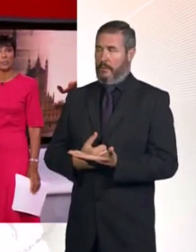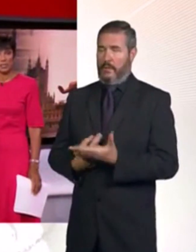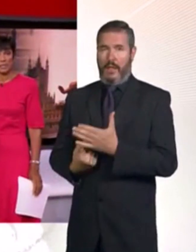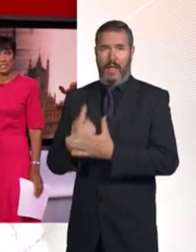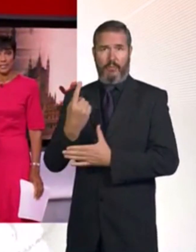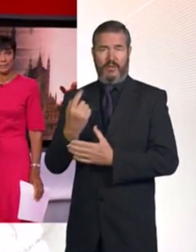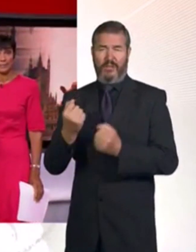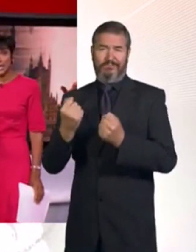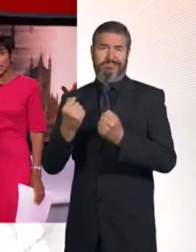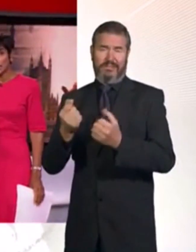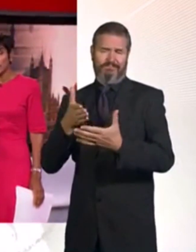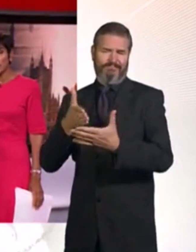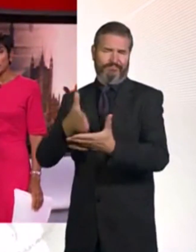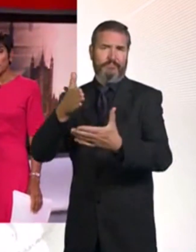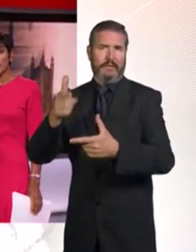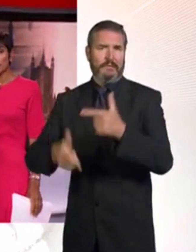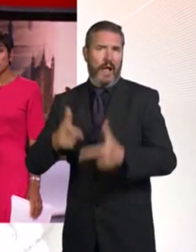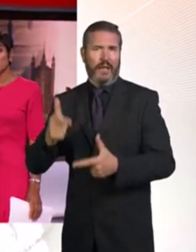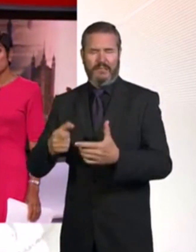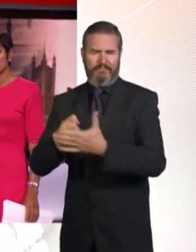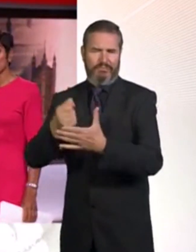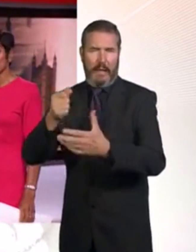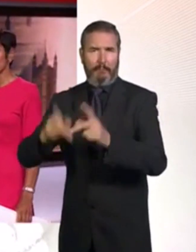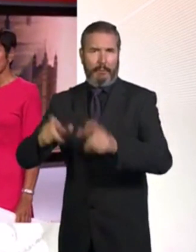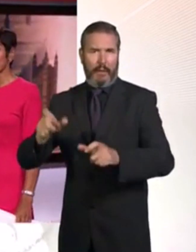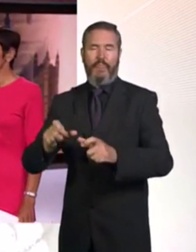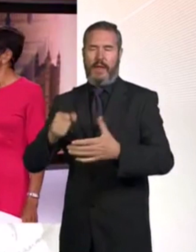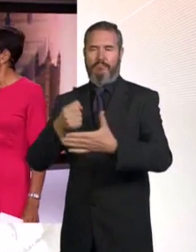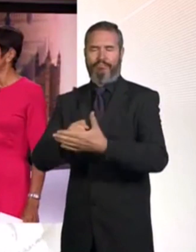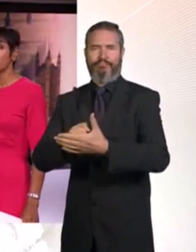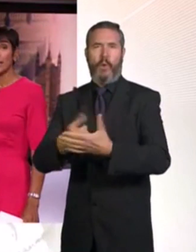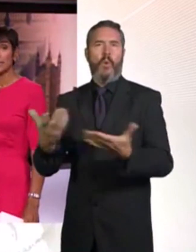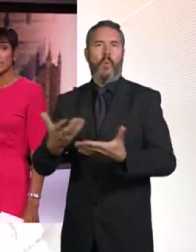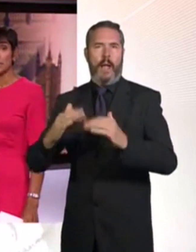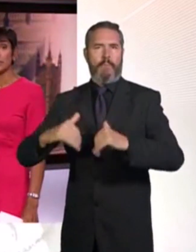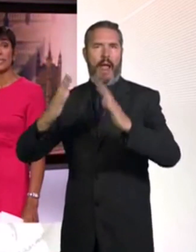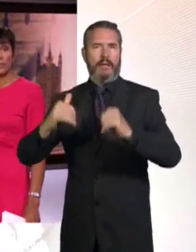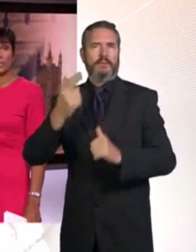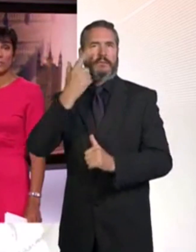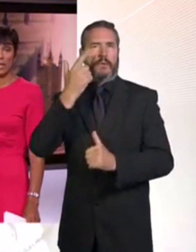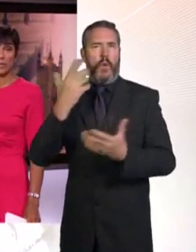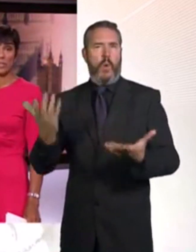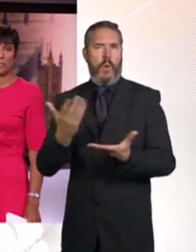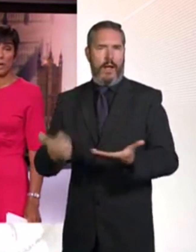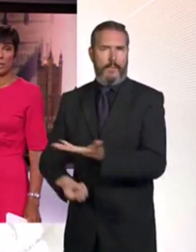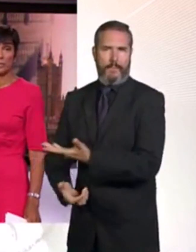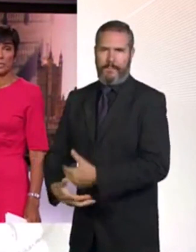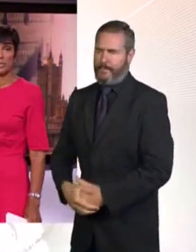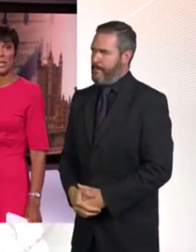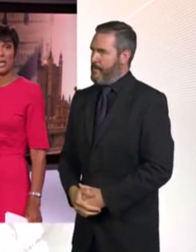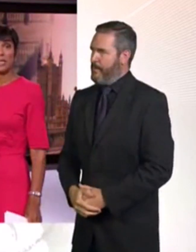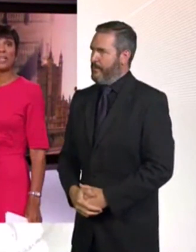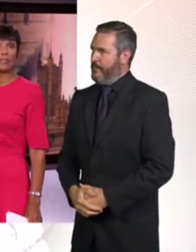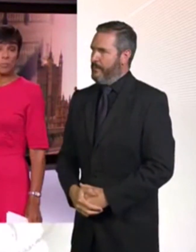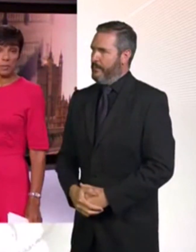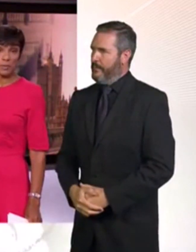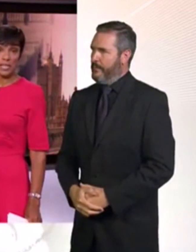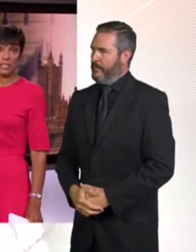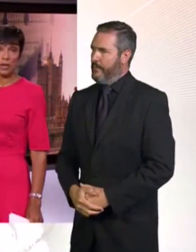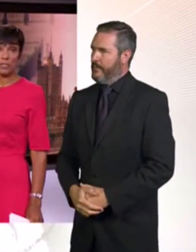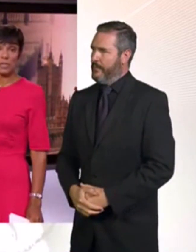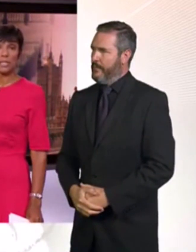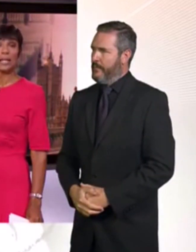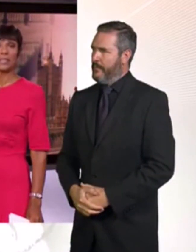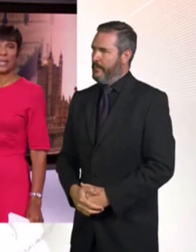cyclists in Westminster. The vehicle ploughed into a security barrier near Old Palace Yard in front of the Houses of Parliament. Several